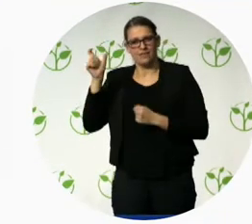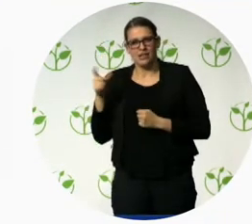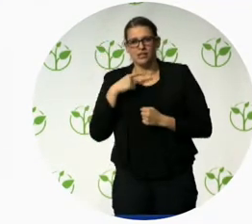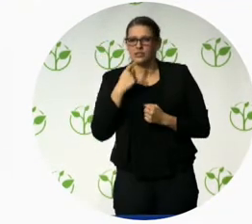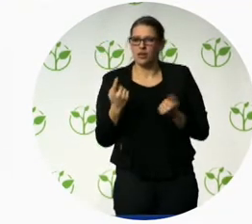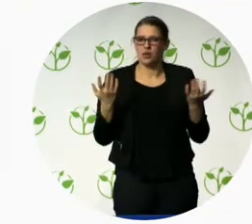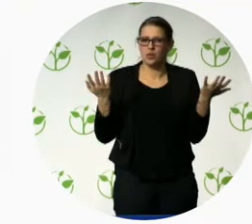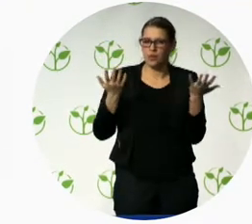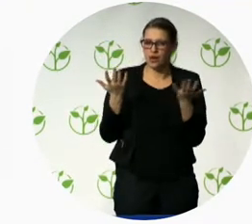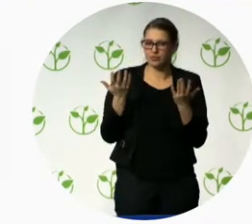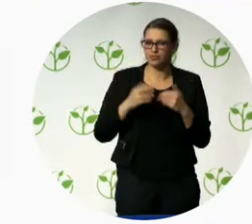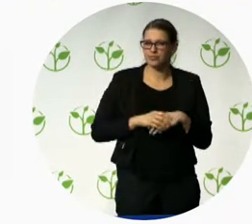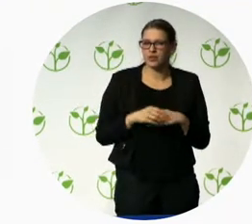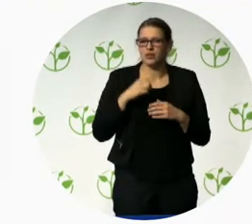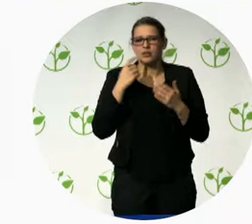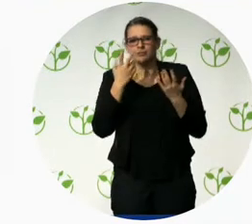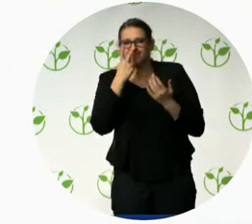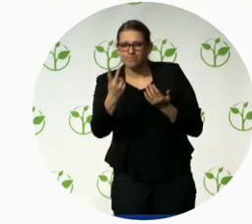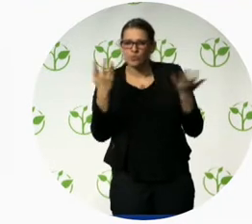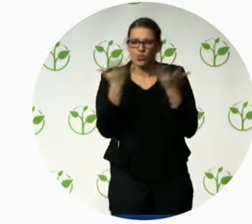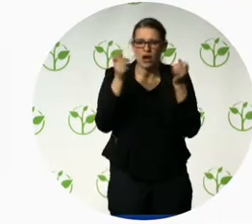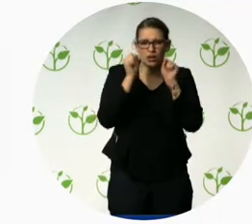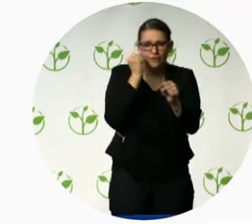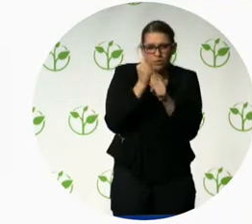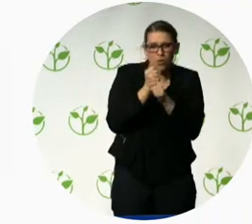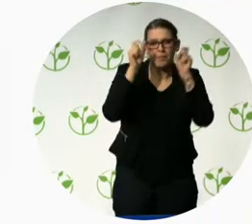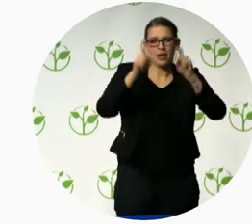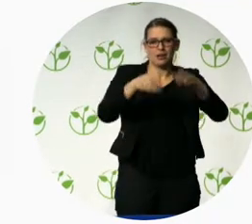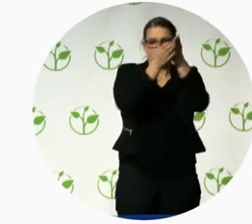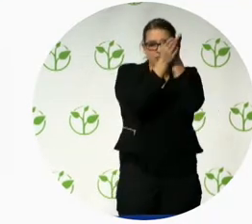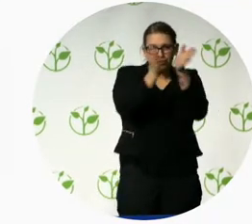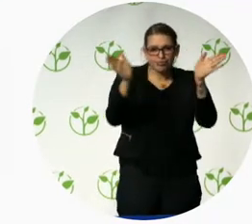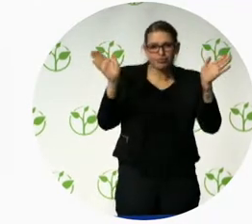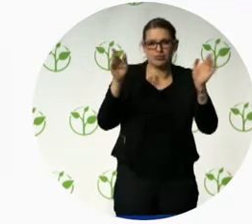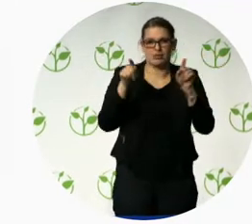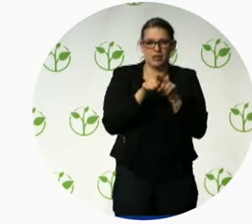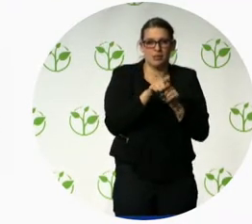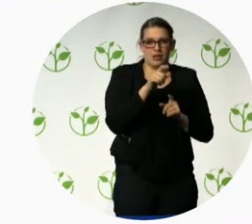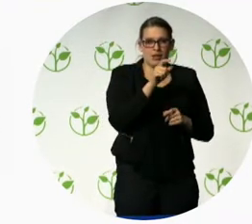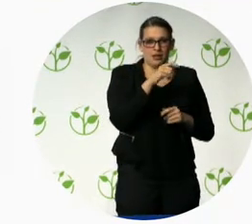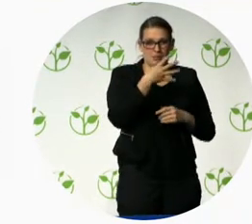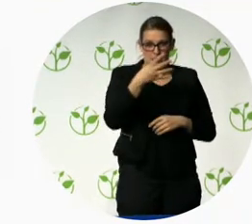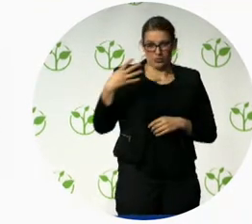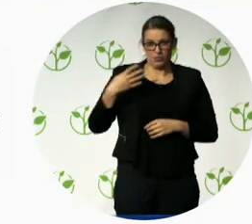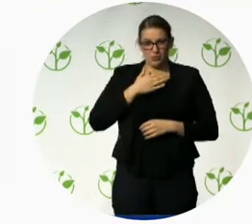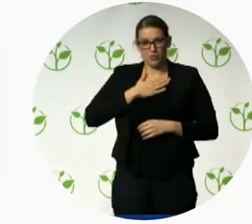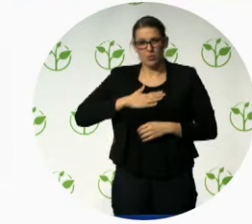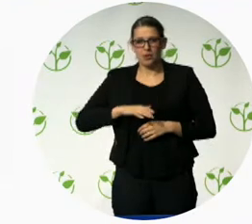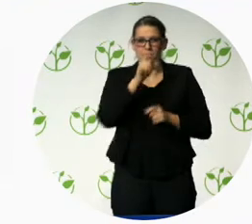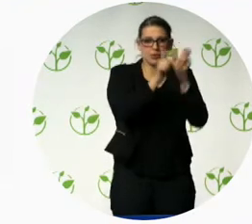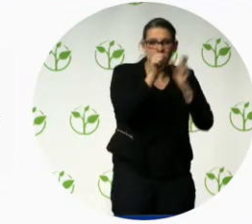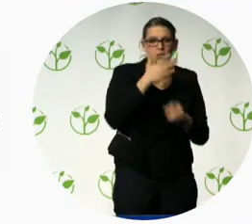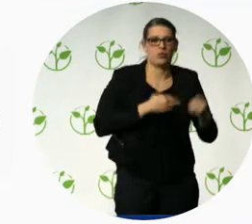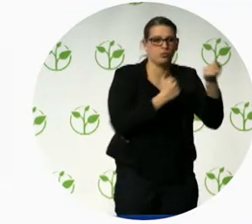concept that actually, we've got to really make sure that Microsoft's mission of empowering every person, every organization to achieve more is